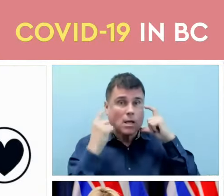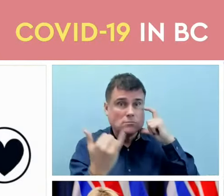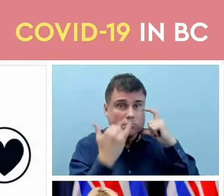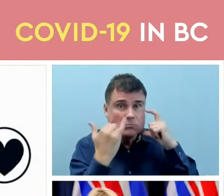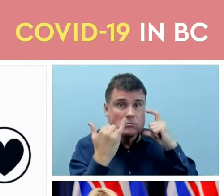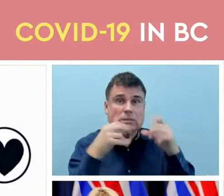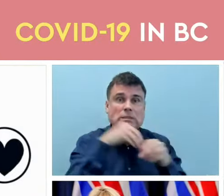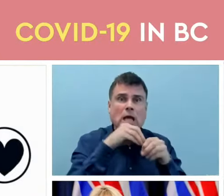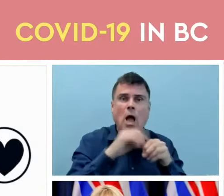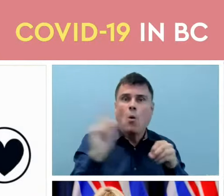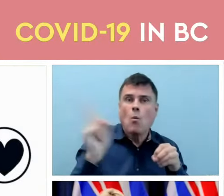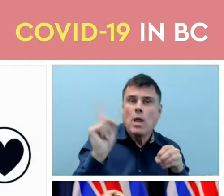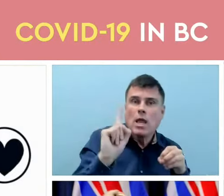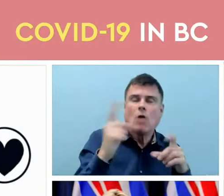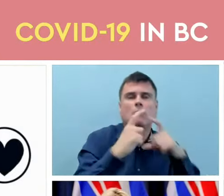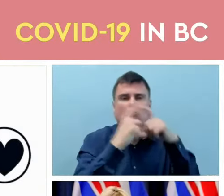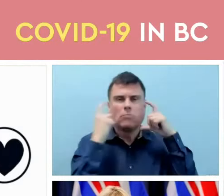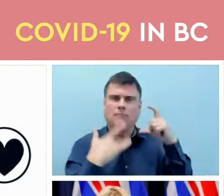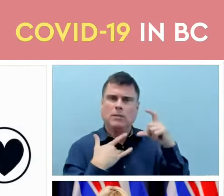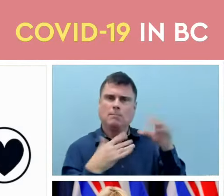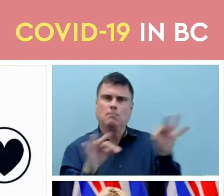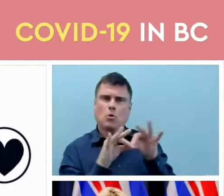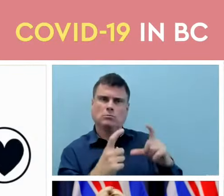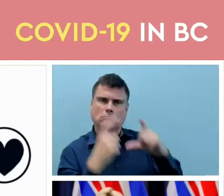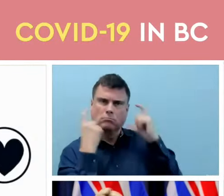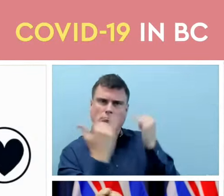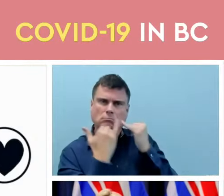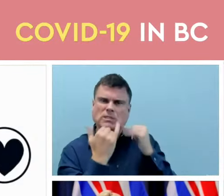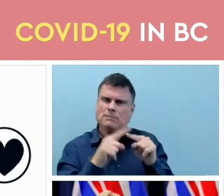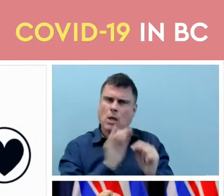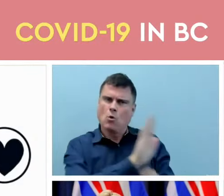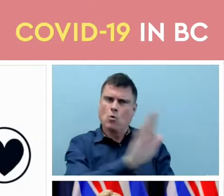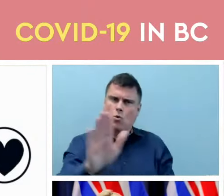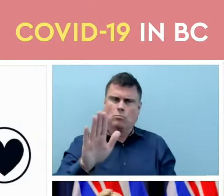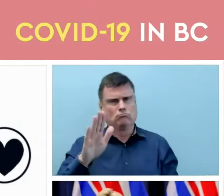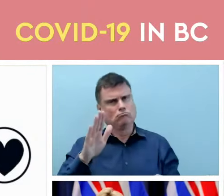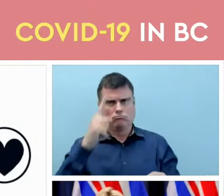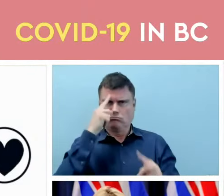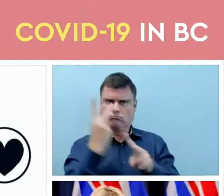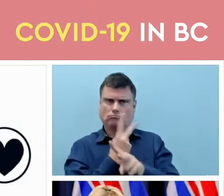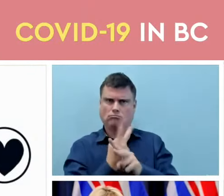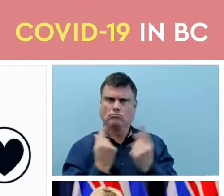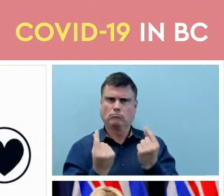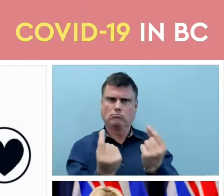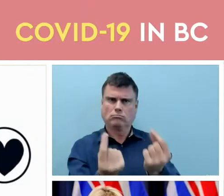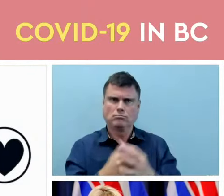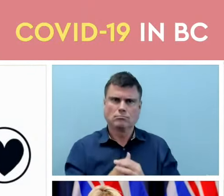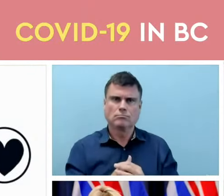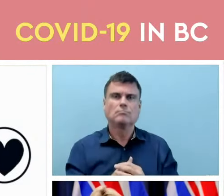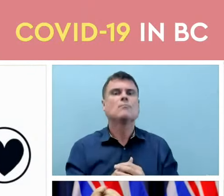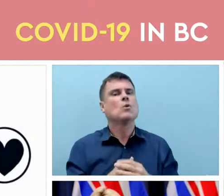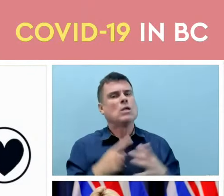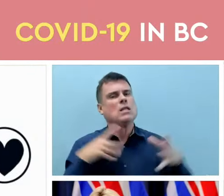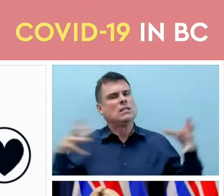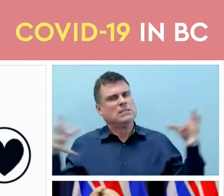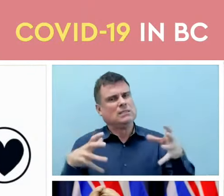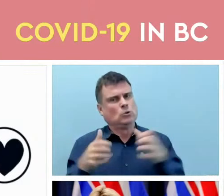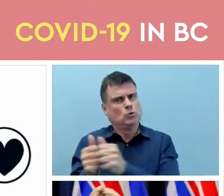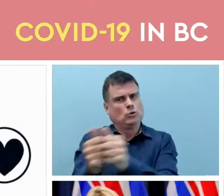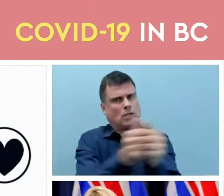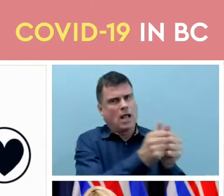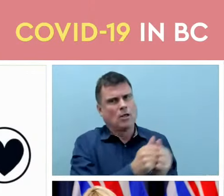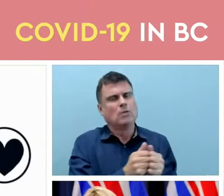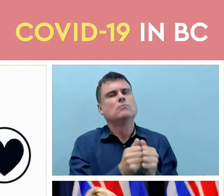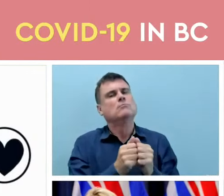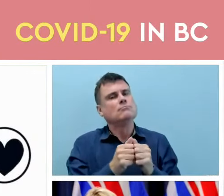This is our time to walk through this transition together. And I want to thank everybody across the province